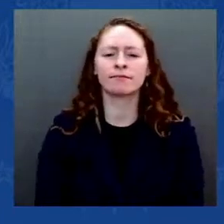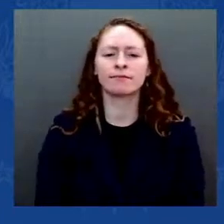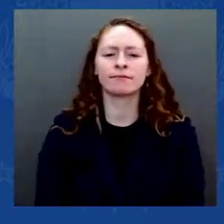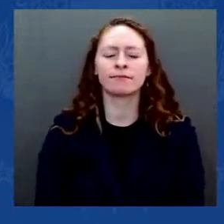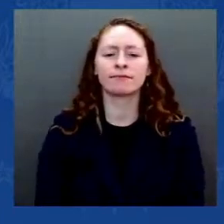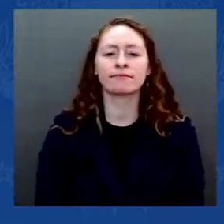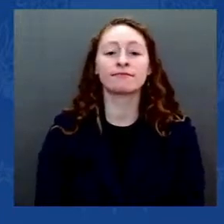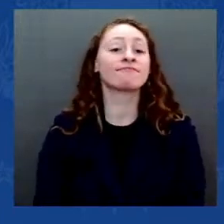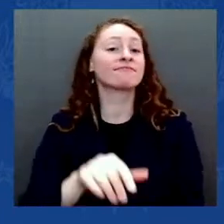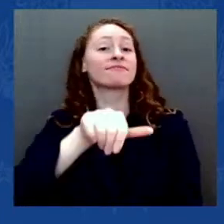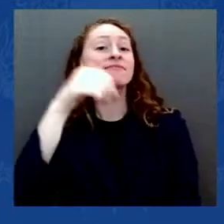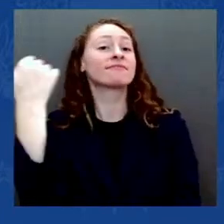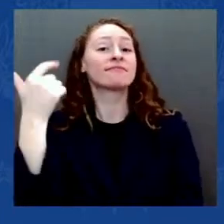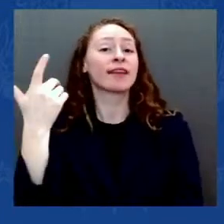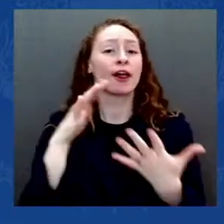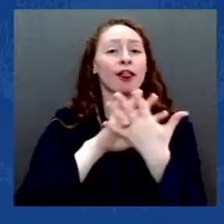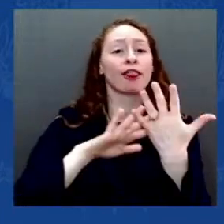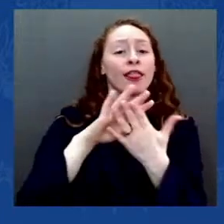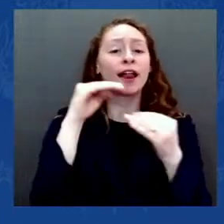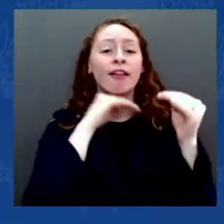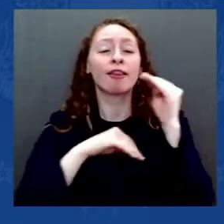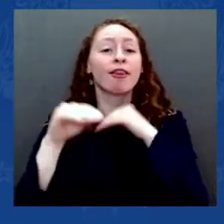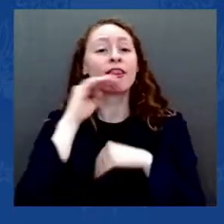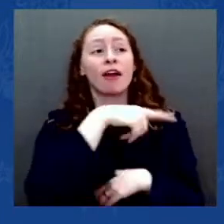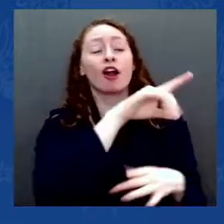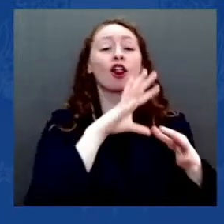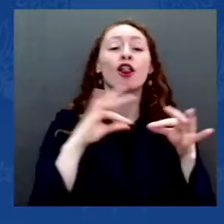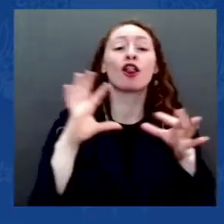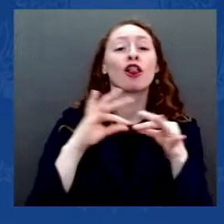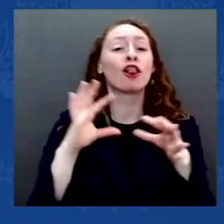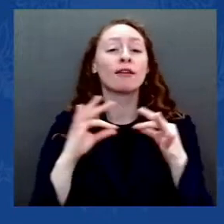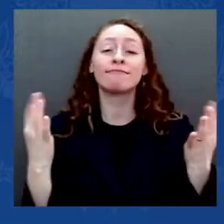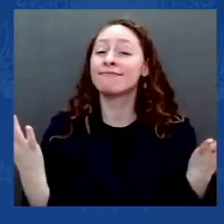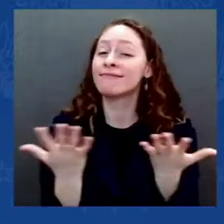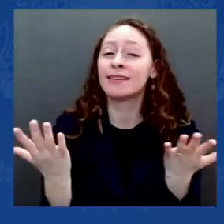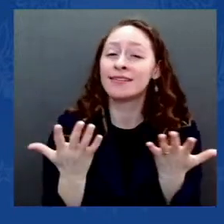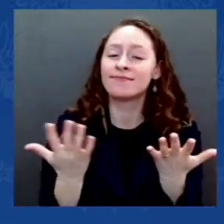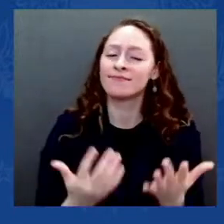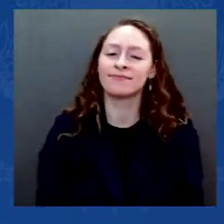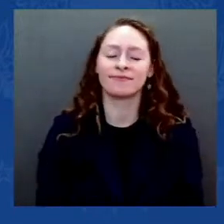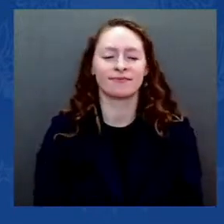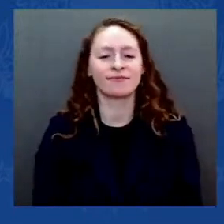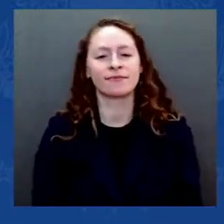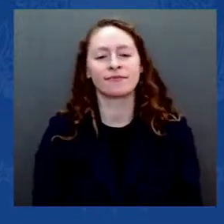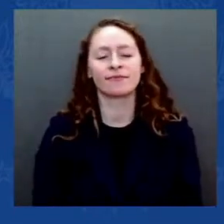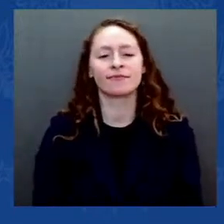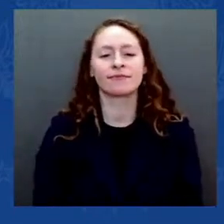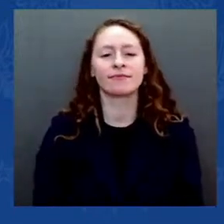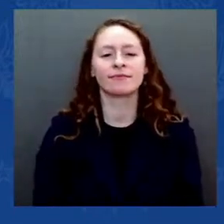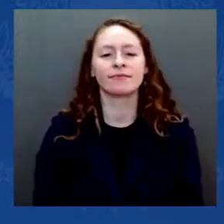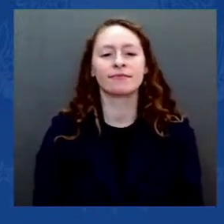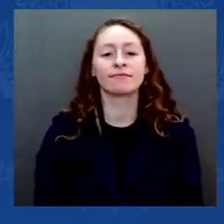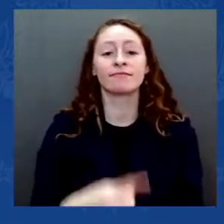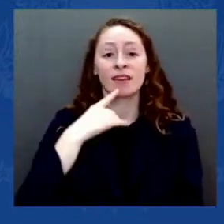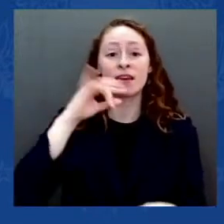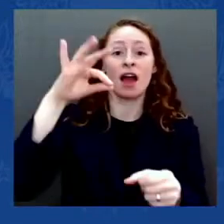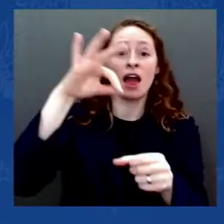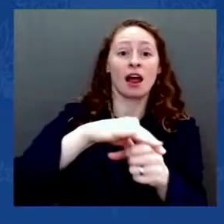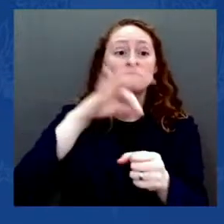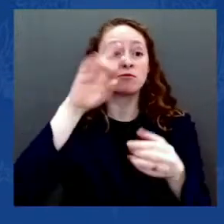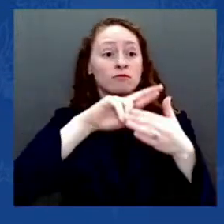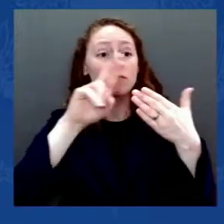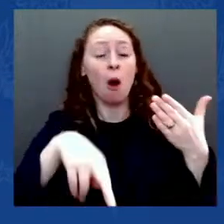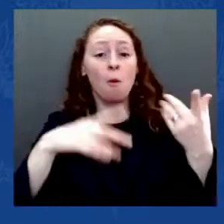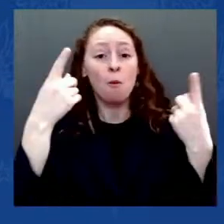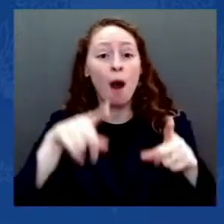can't be trusted. The truth is that no election, no election in American history has been